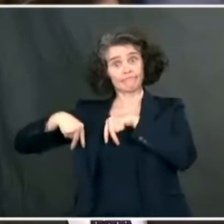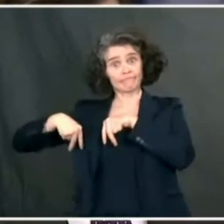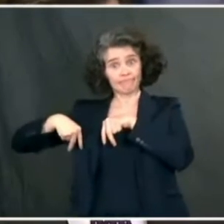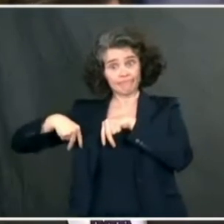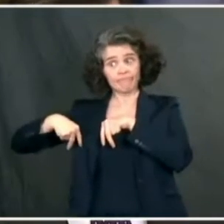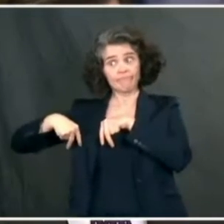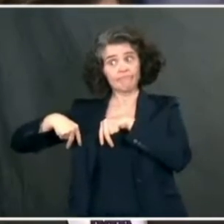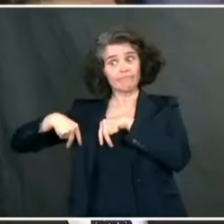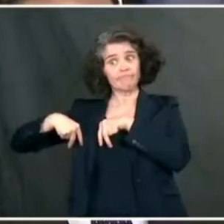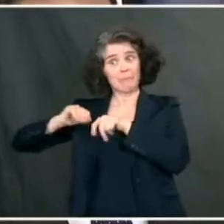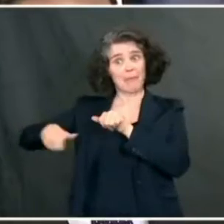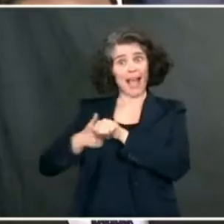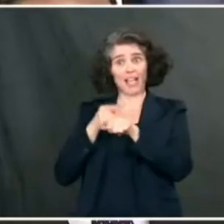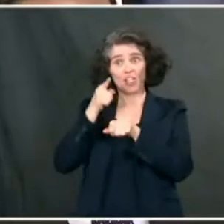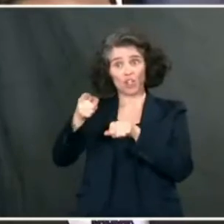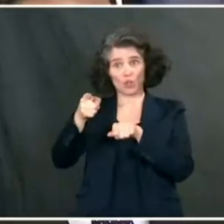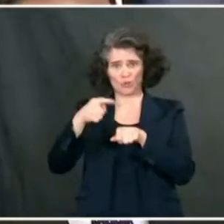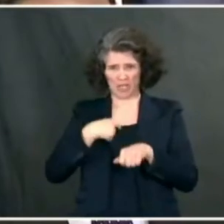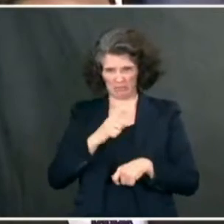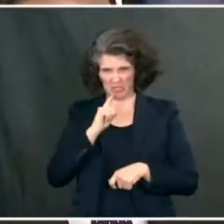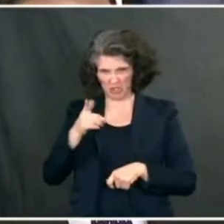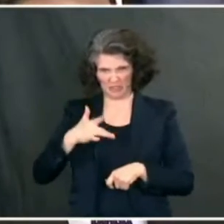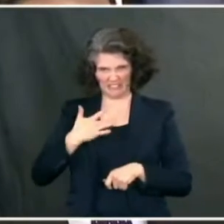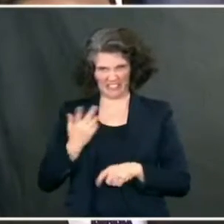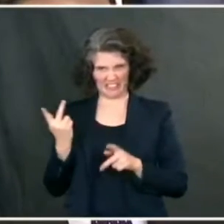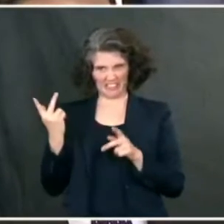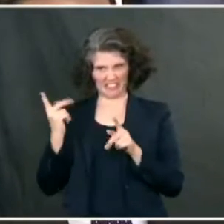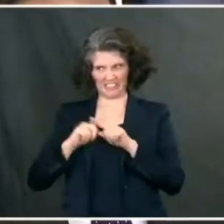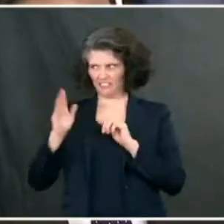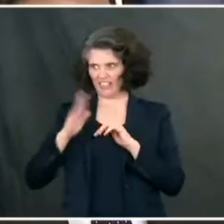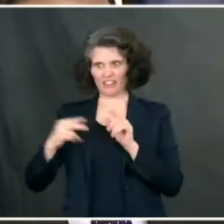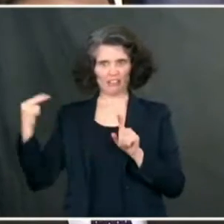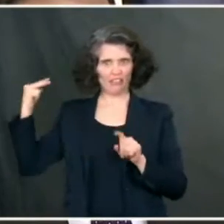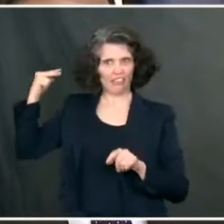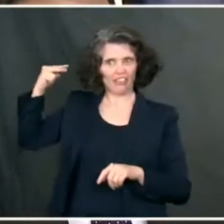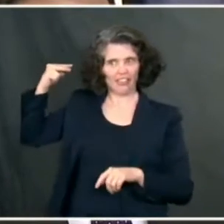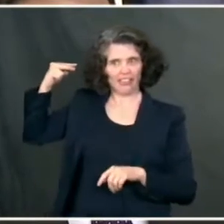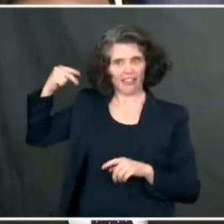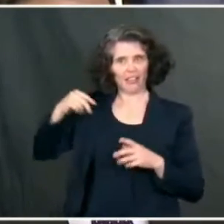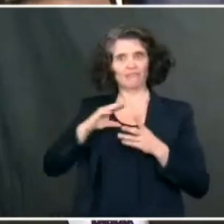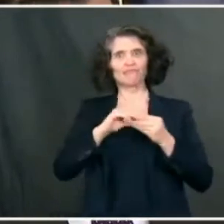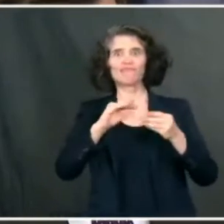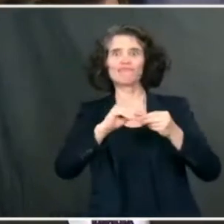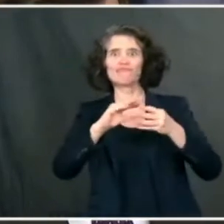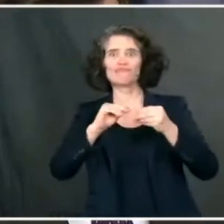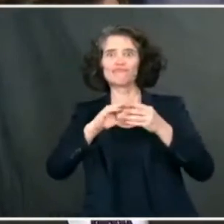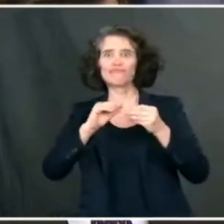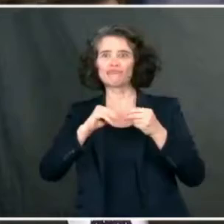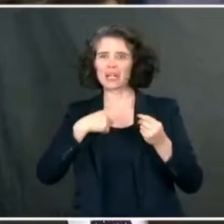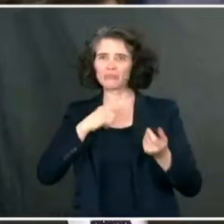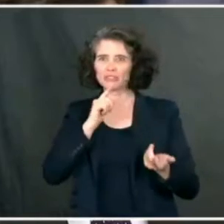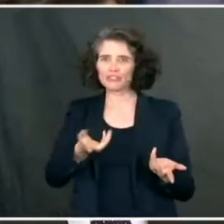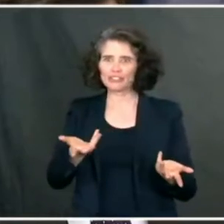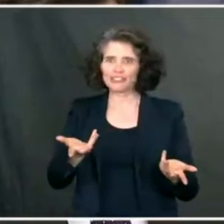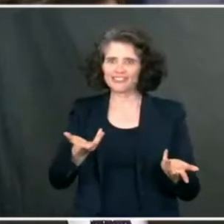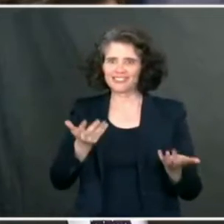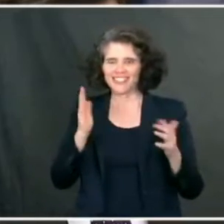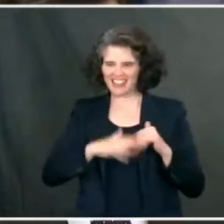That was a different, that was a different feeling, I'm sure, than it is today. Can you talk a little bit about, about how you feel